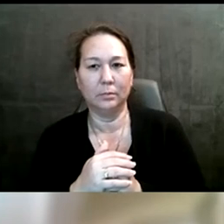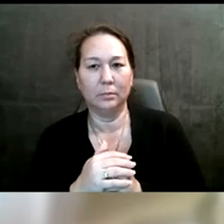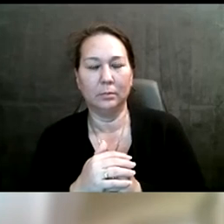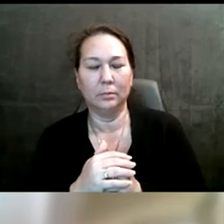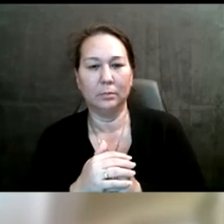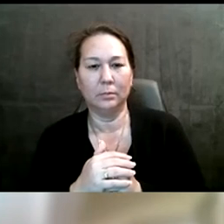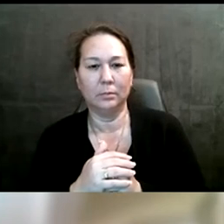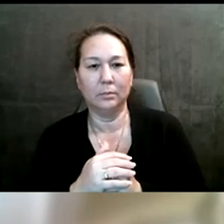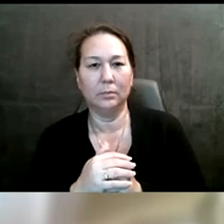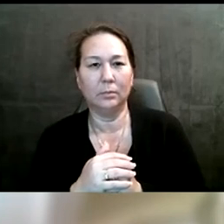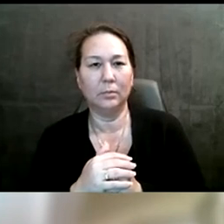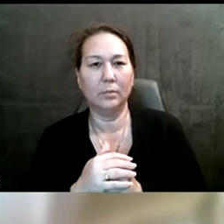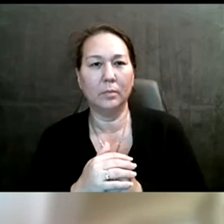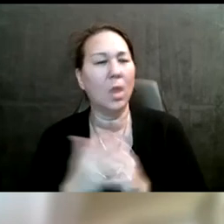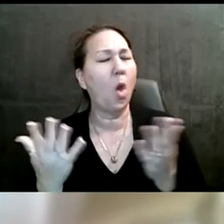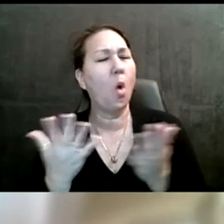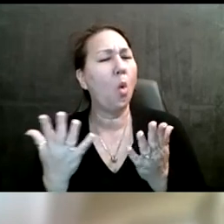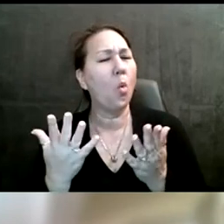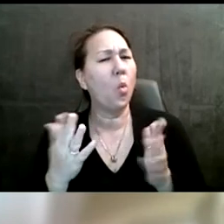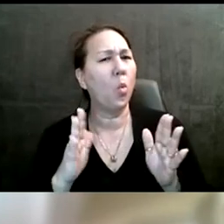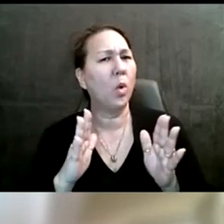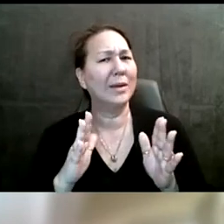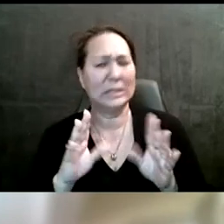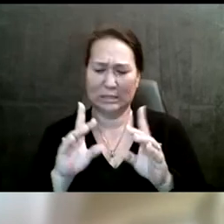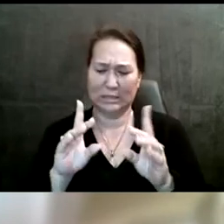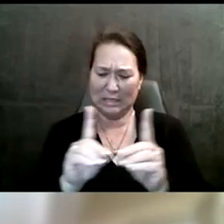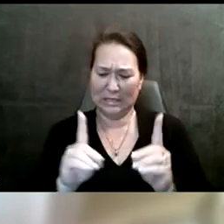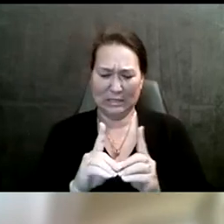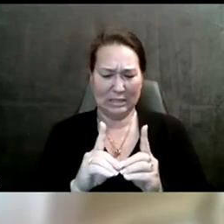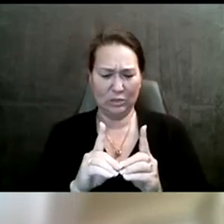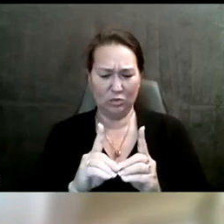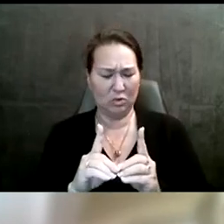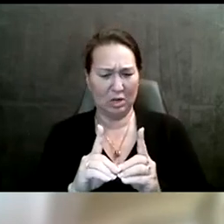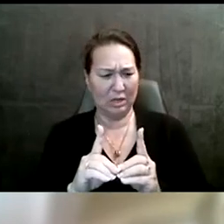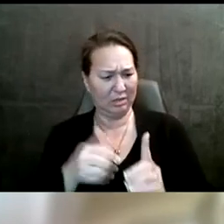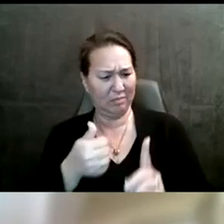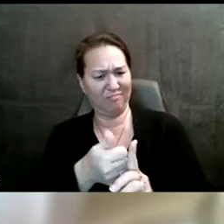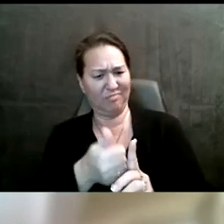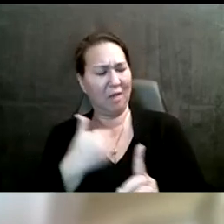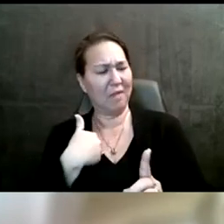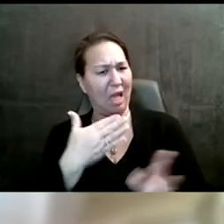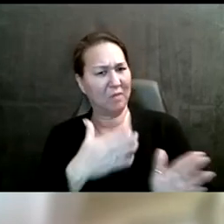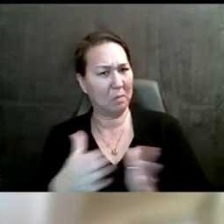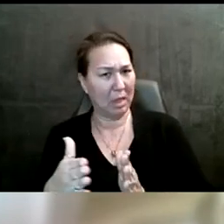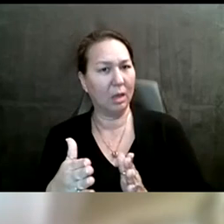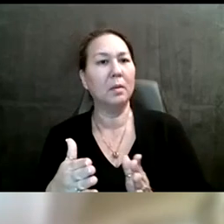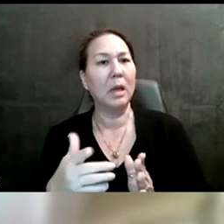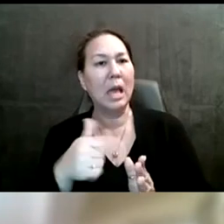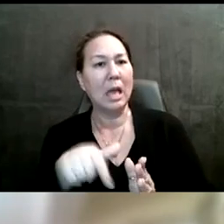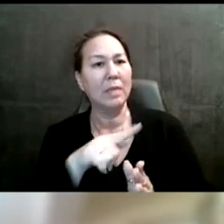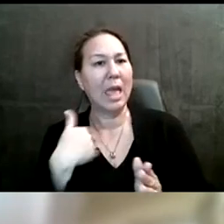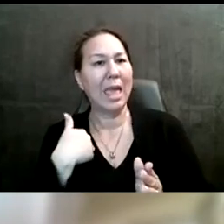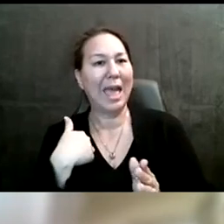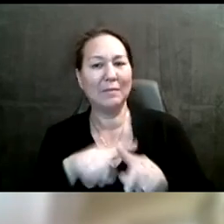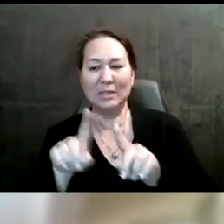So what plan does the district have because them having different educational plans, um, that